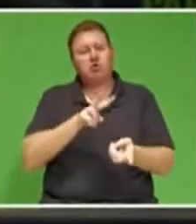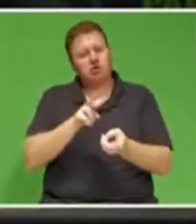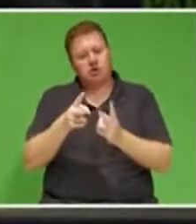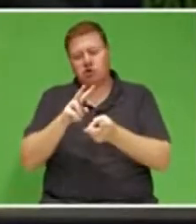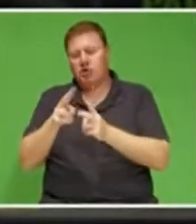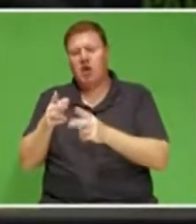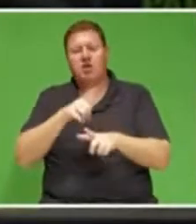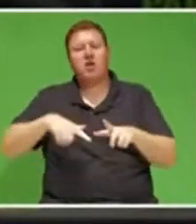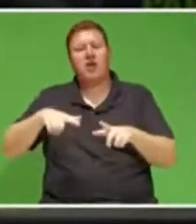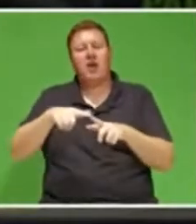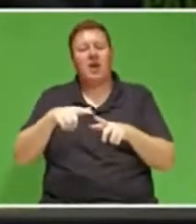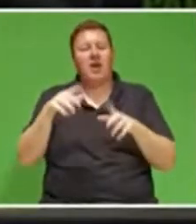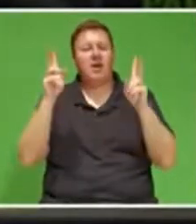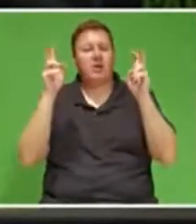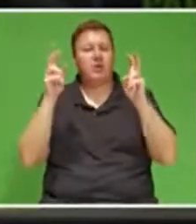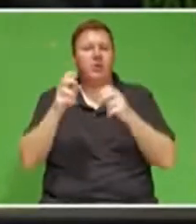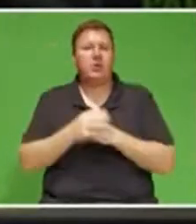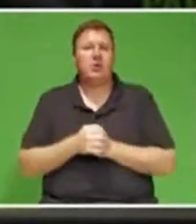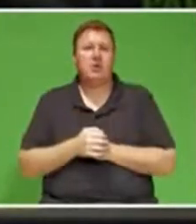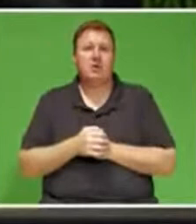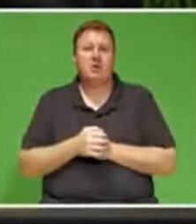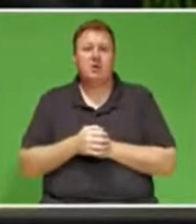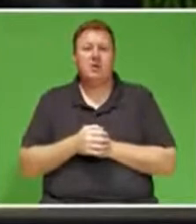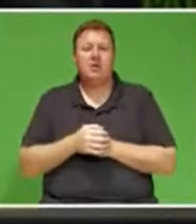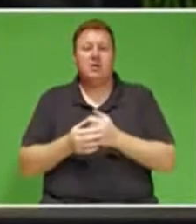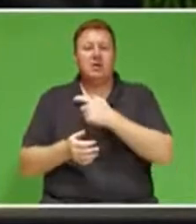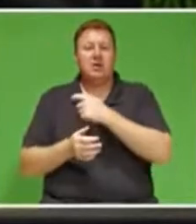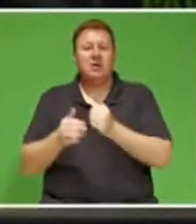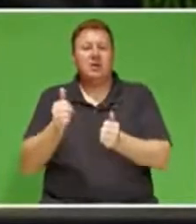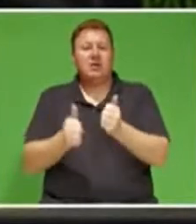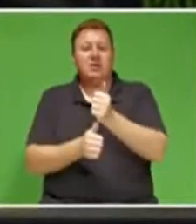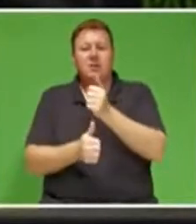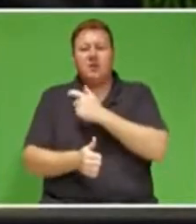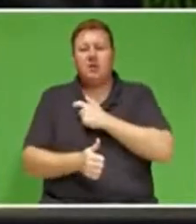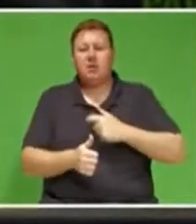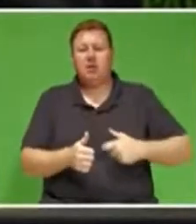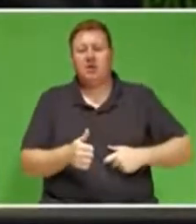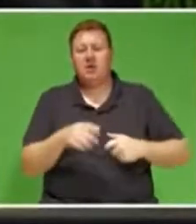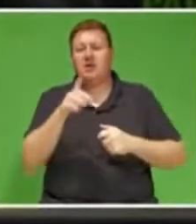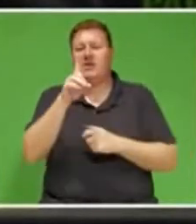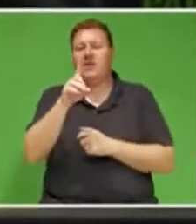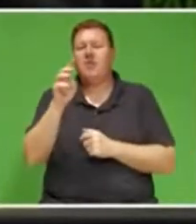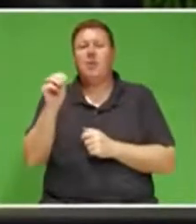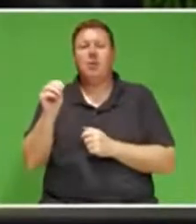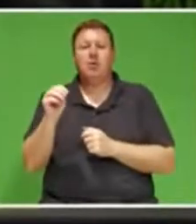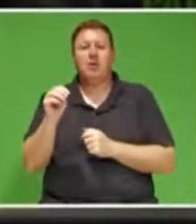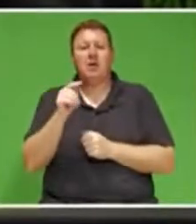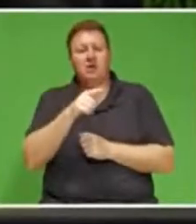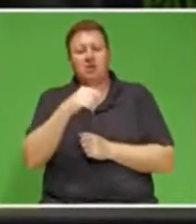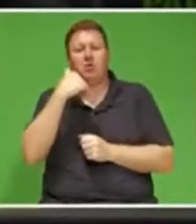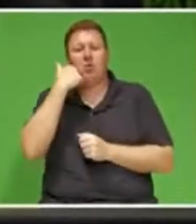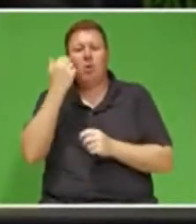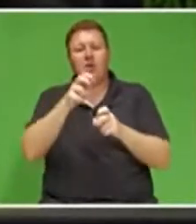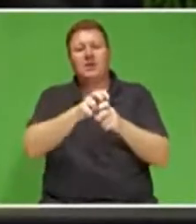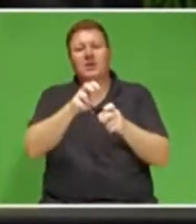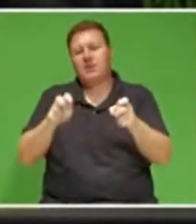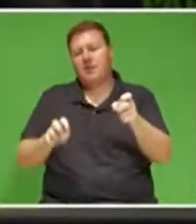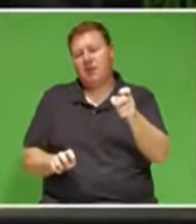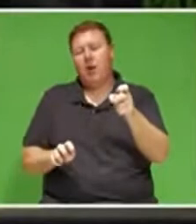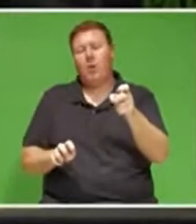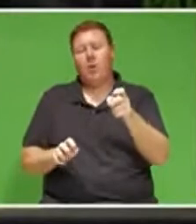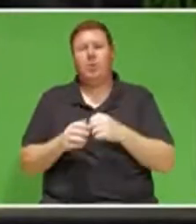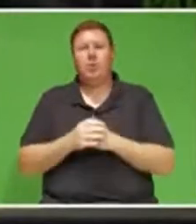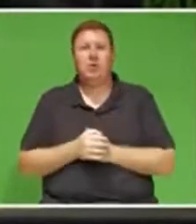things. Deputy President David Mabuza has indicated his wish to step down from his